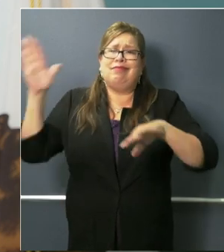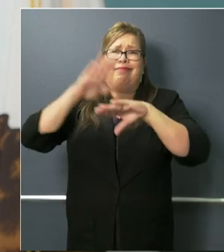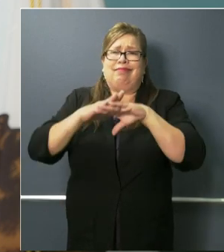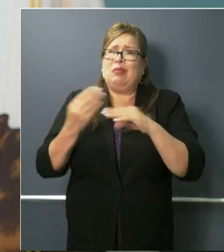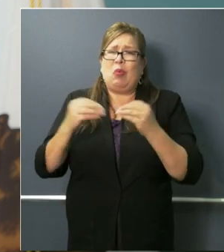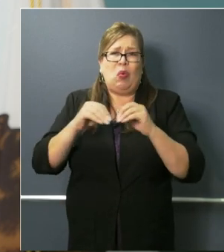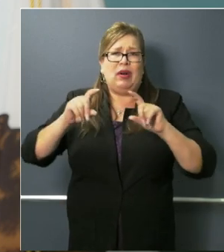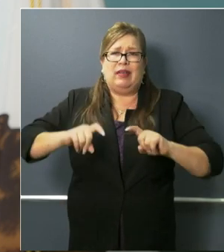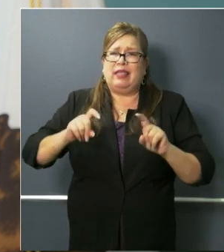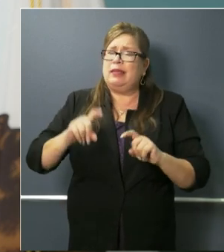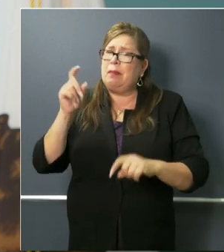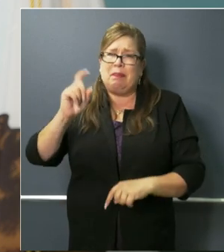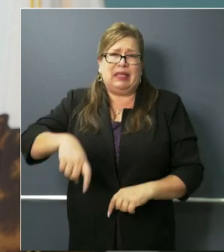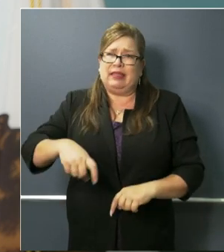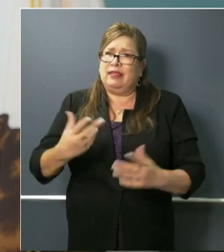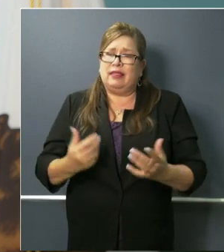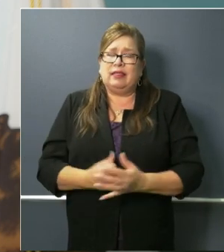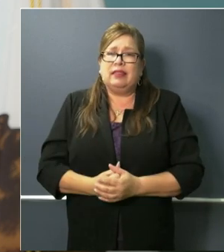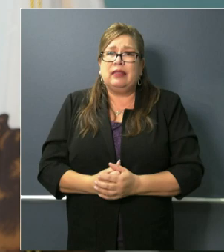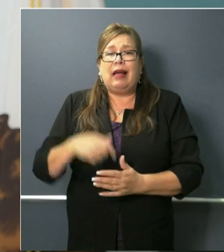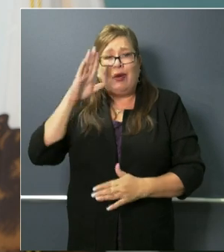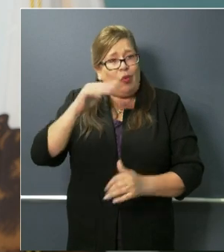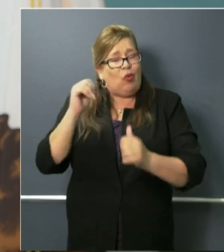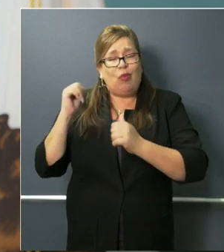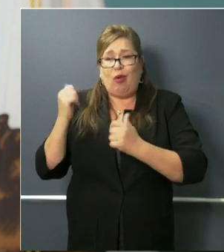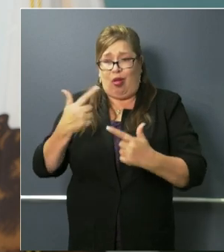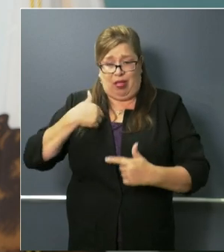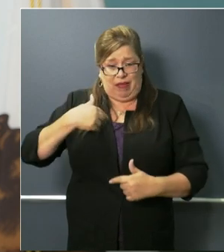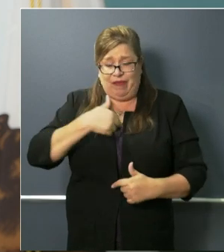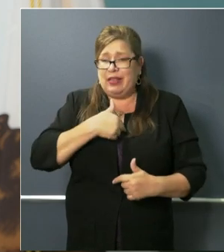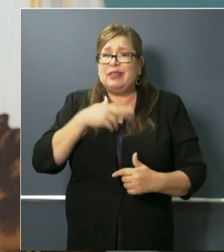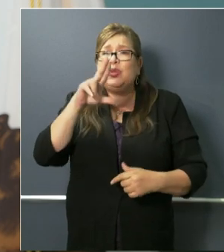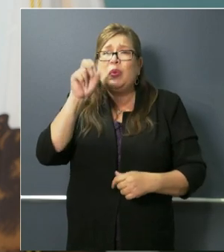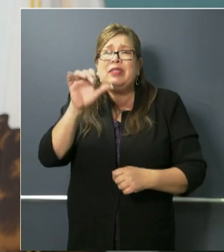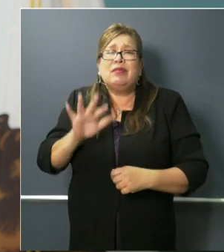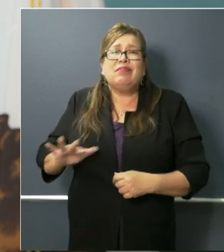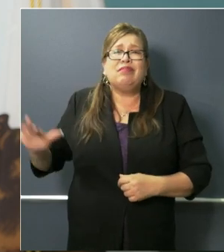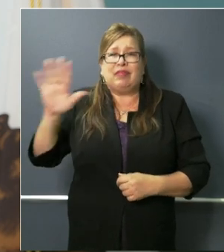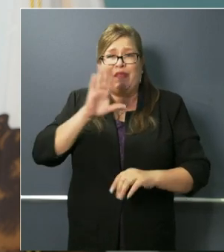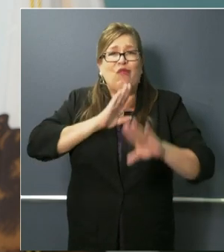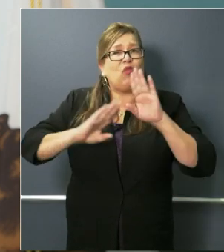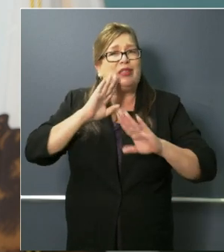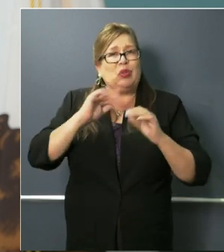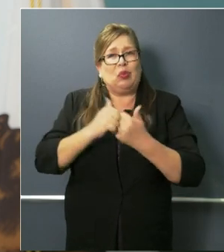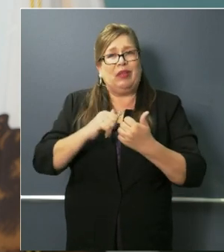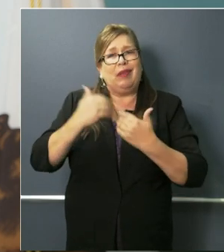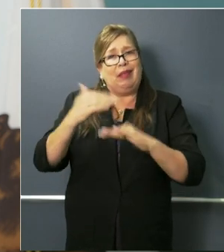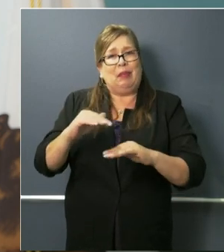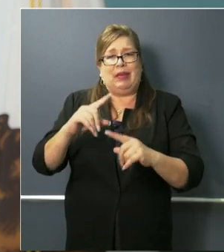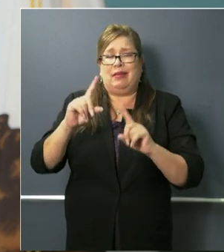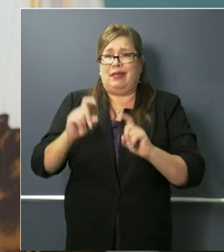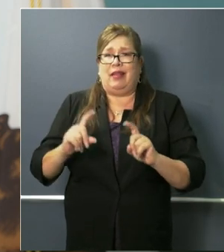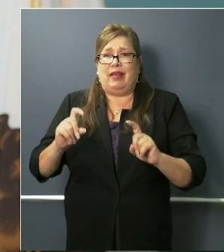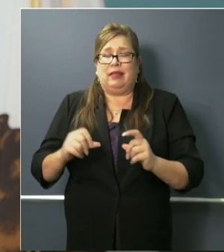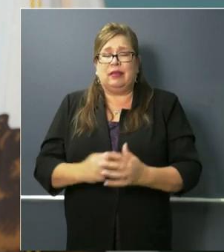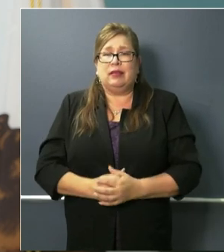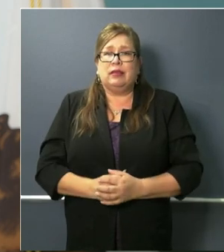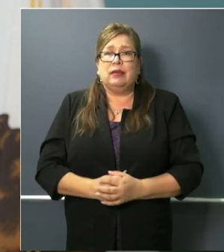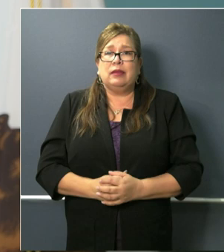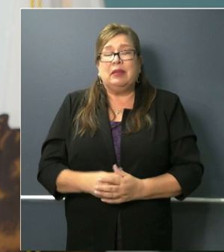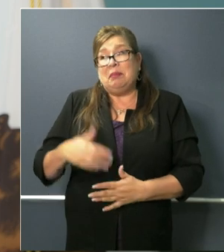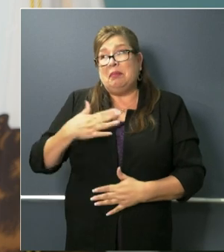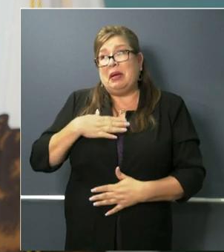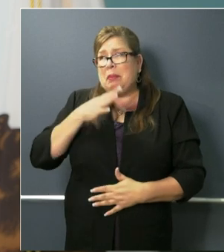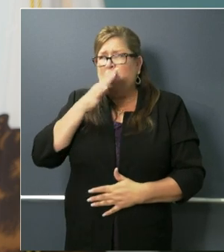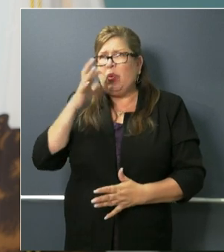has been a frustration uh for all of us across this country um and again I think it was my mom who said this maybe as my dad said